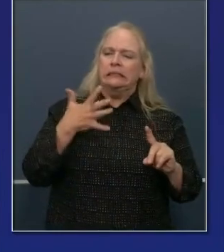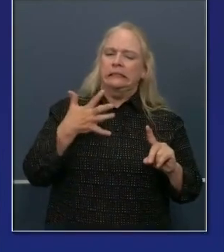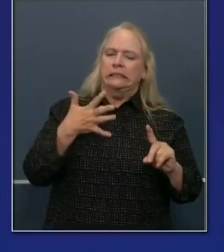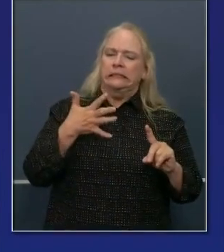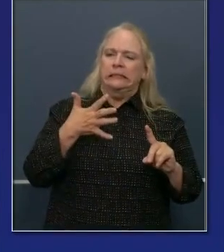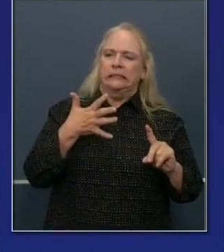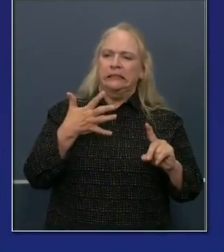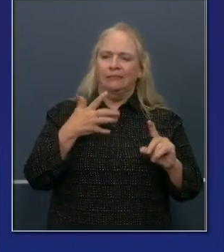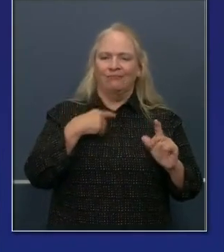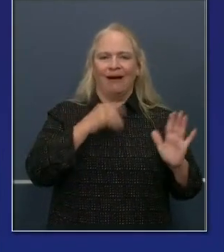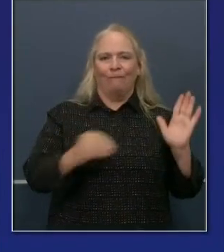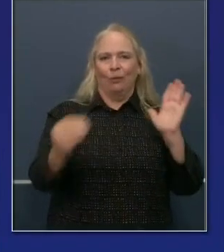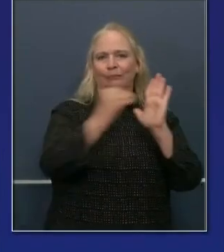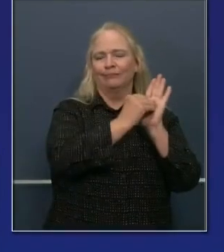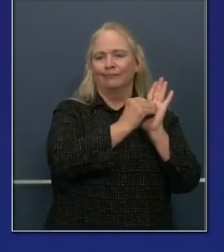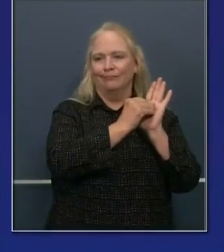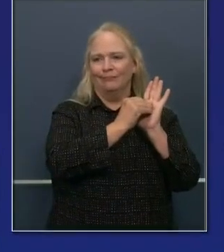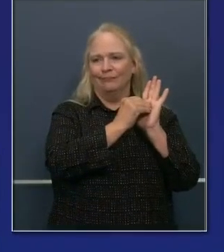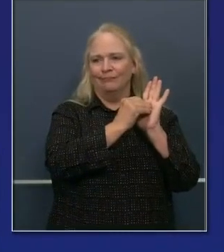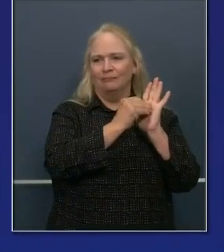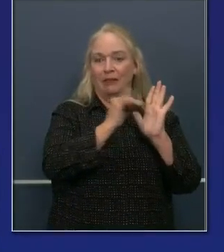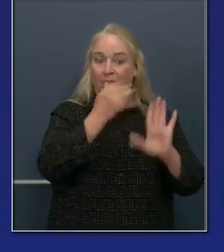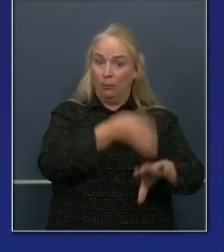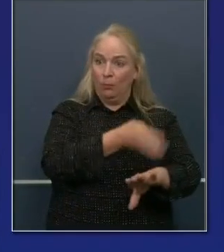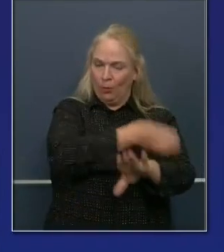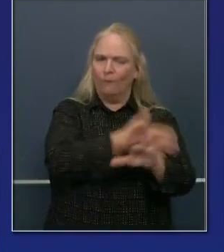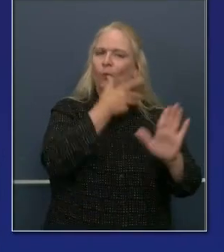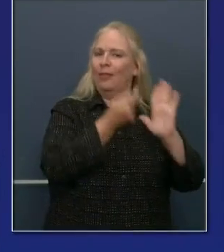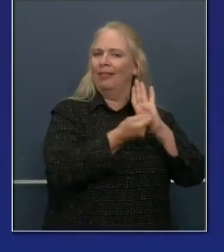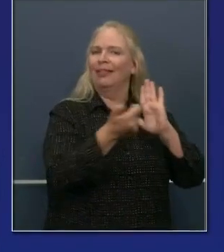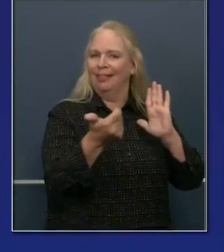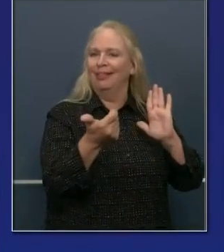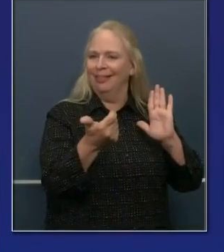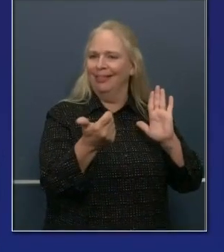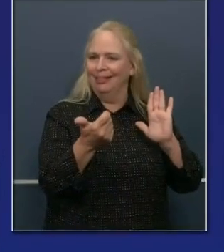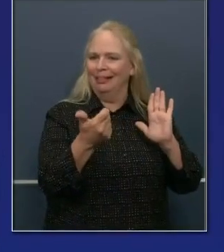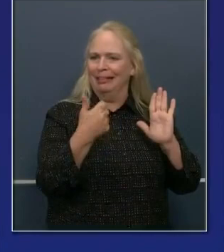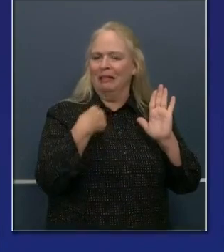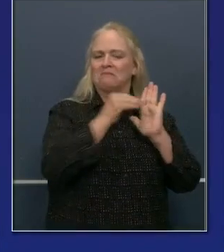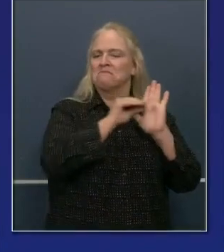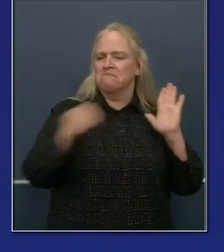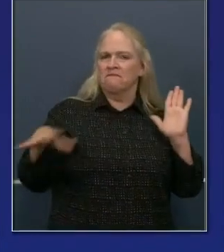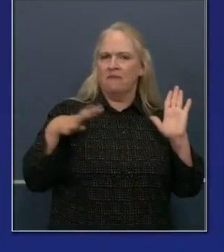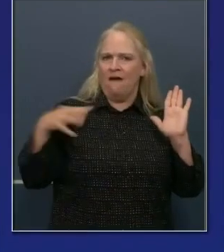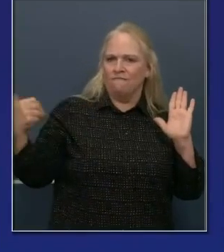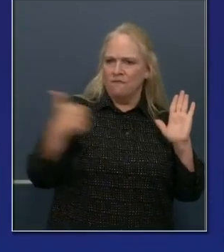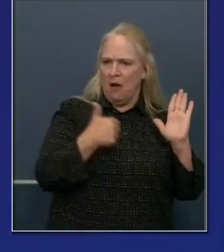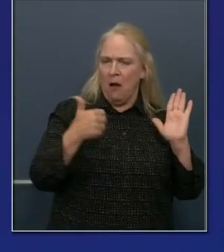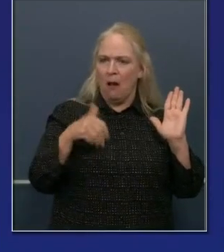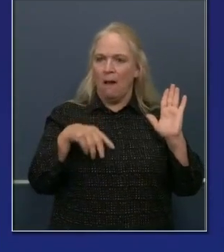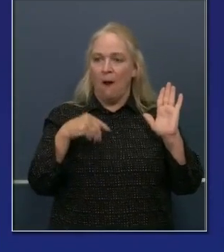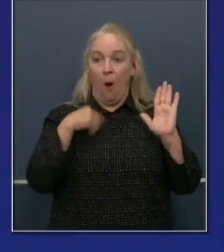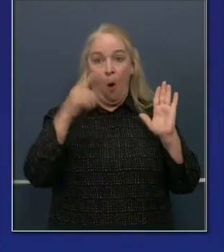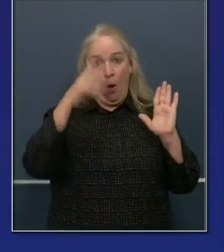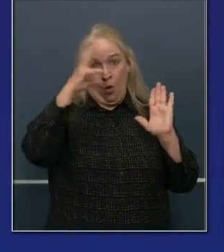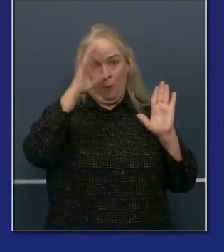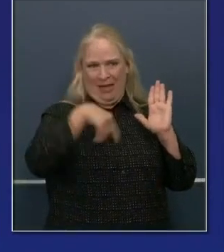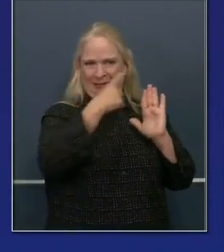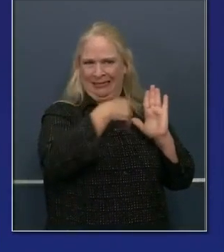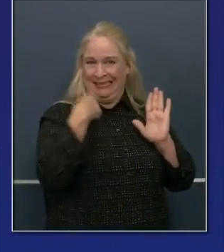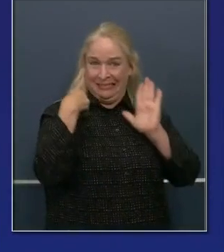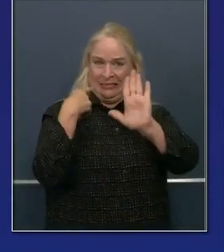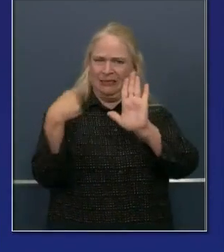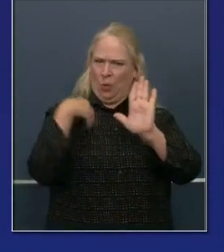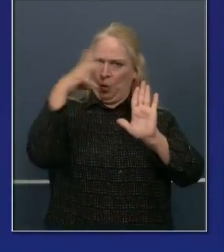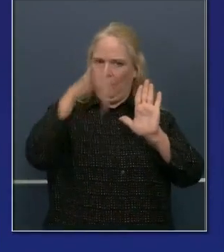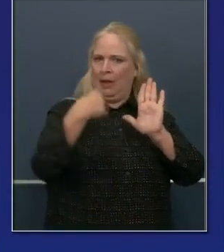on the criteria that, again, was established on the front end and their ability to mitigate trend lines, to mitigate spread, to